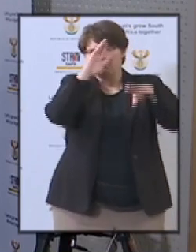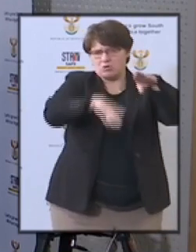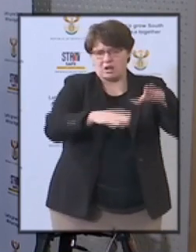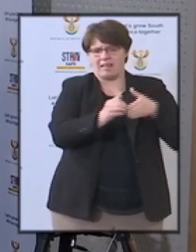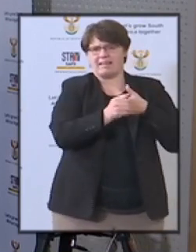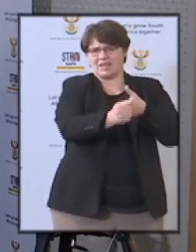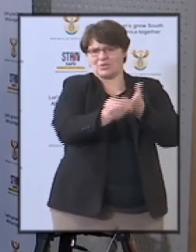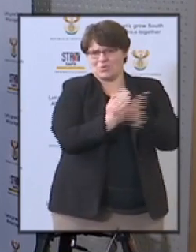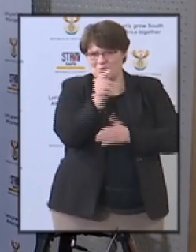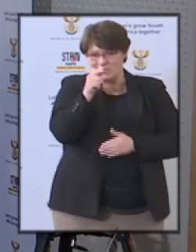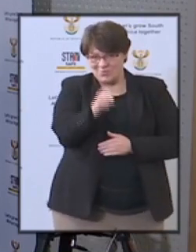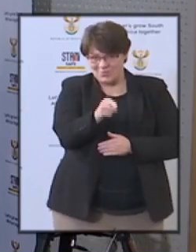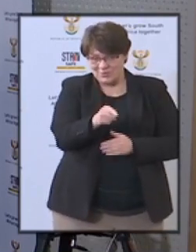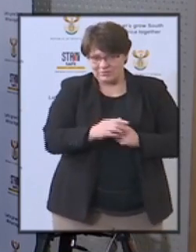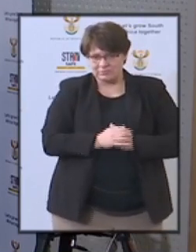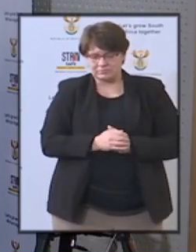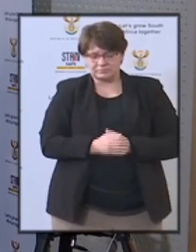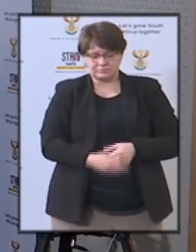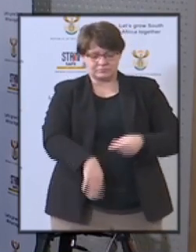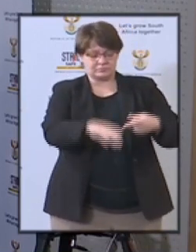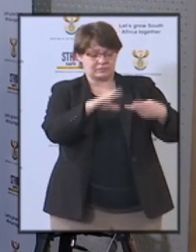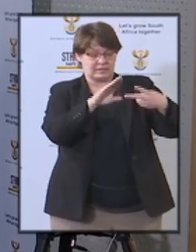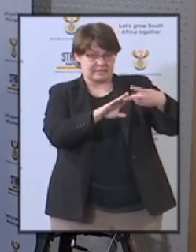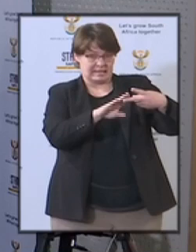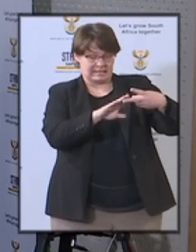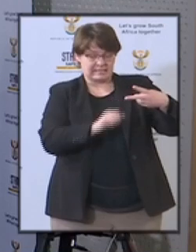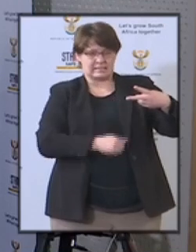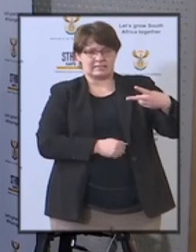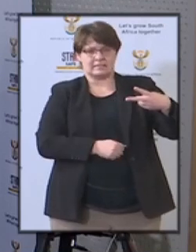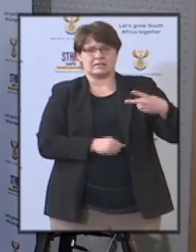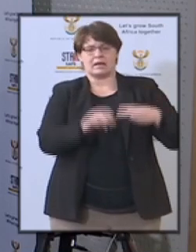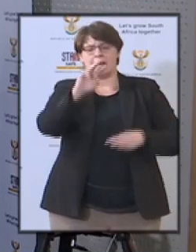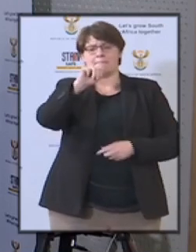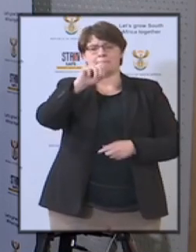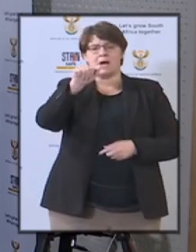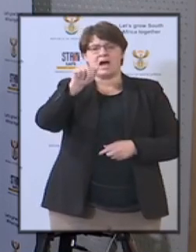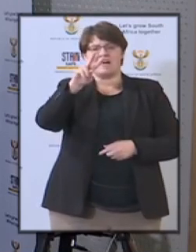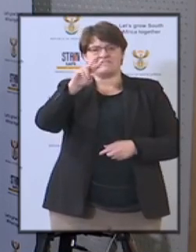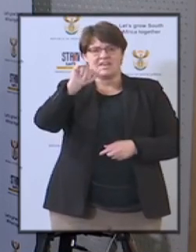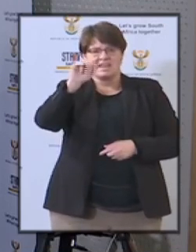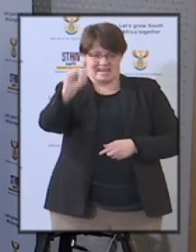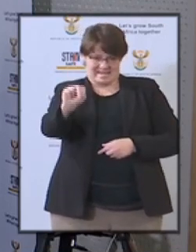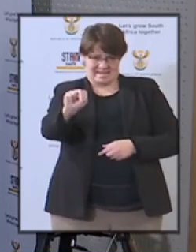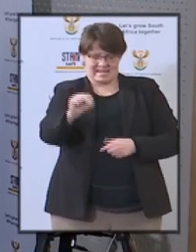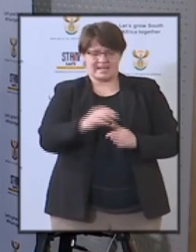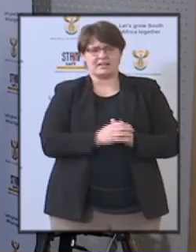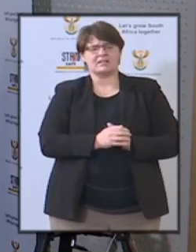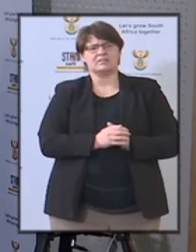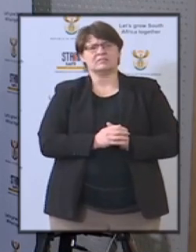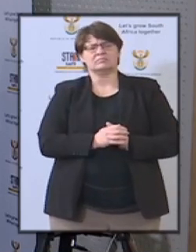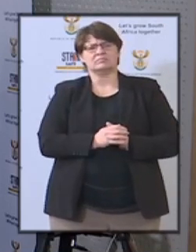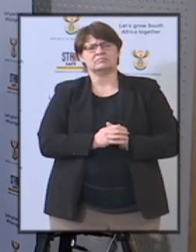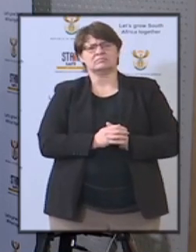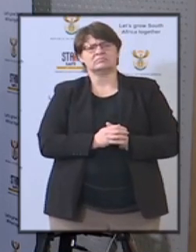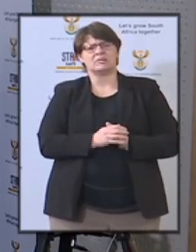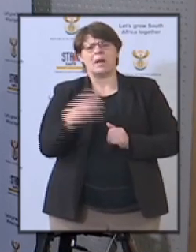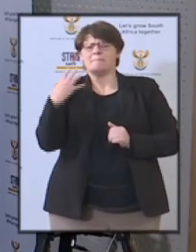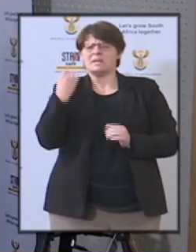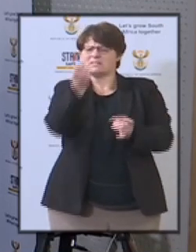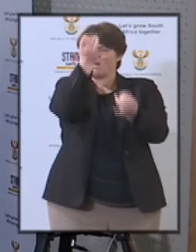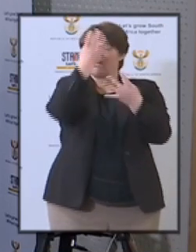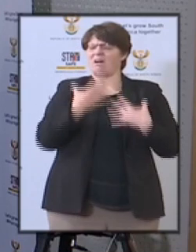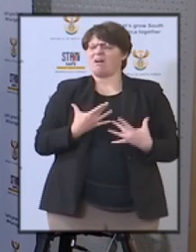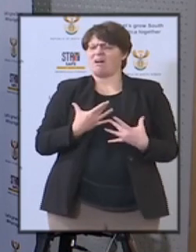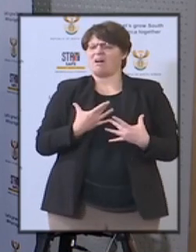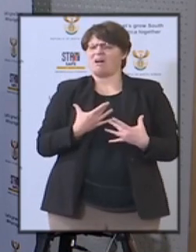the second one is from marvin from cape august can the minister please tell us how far